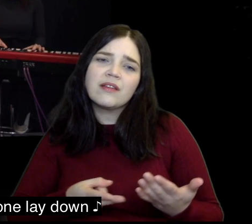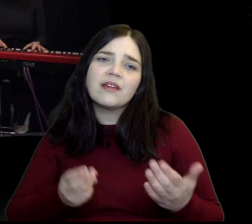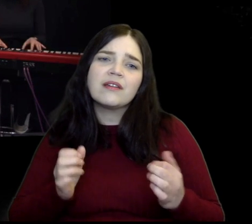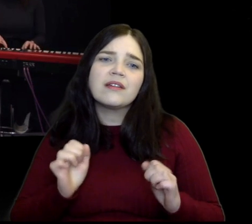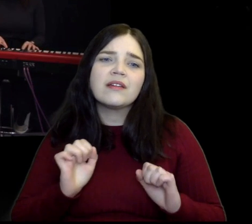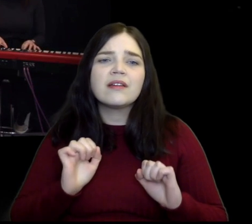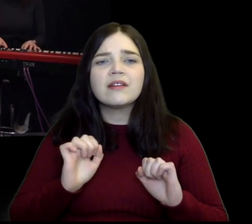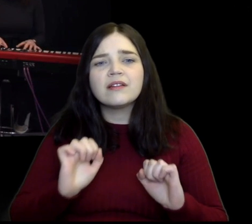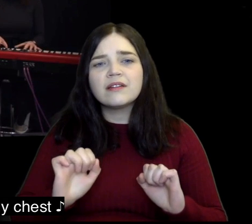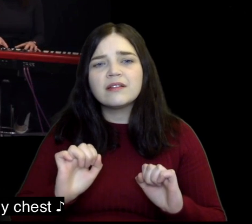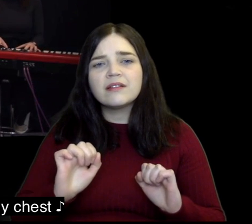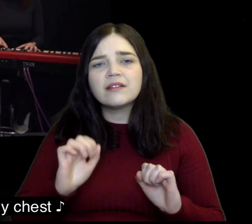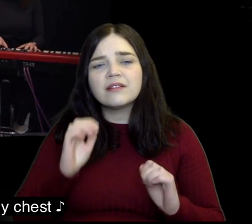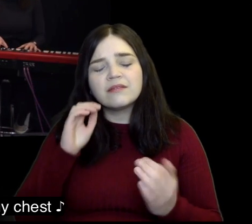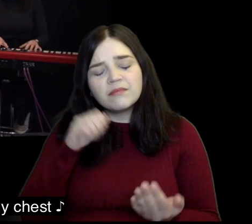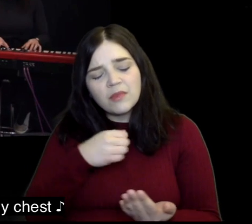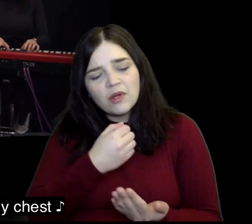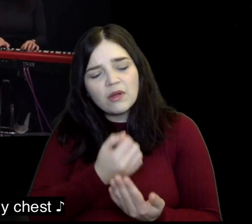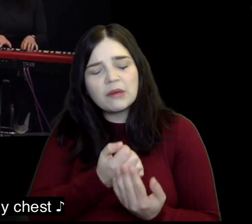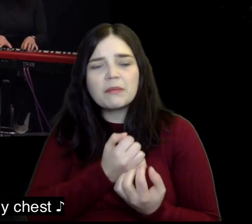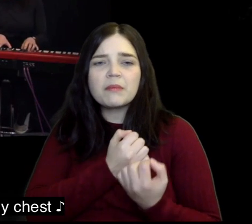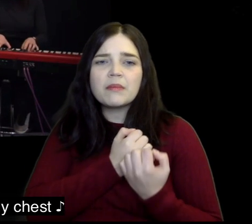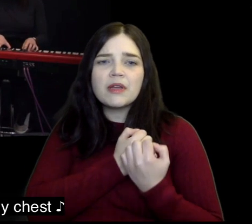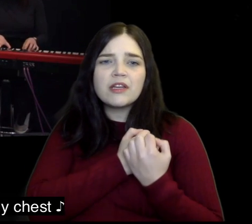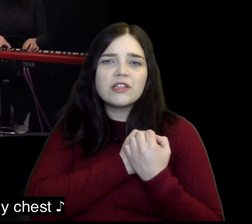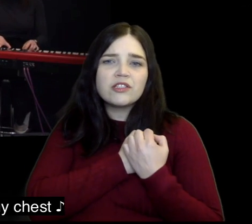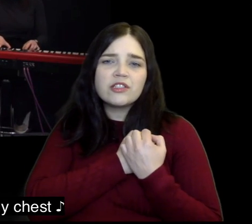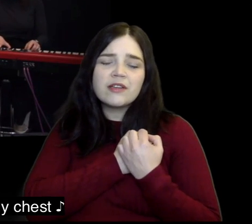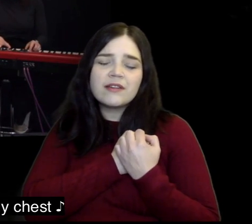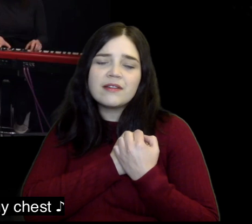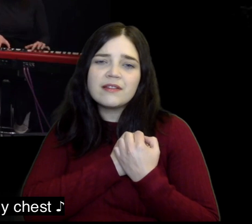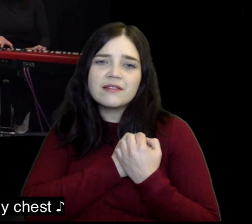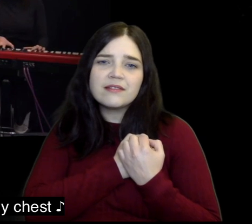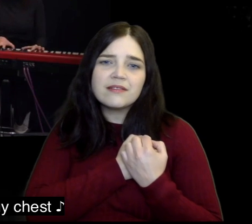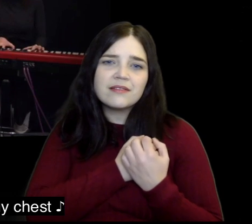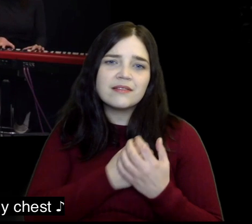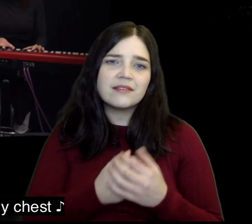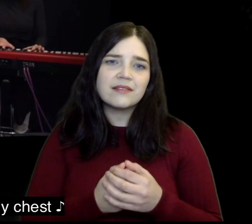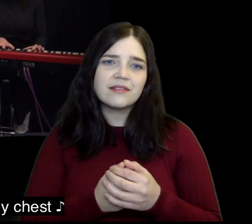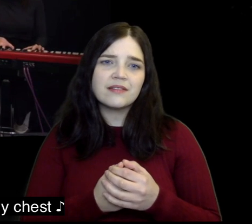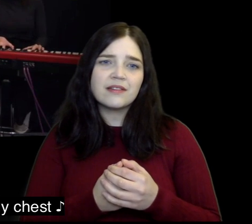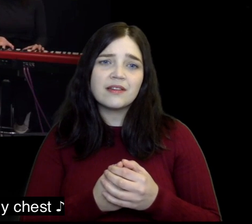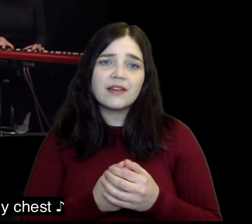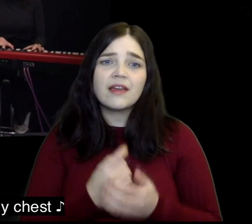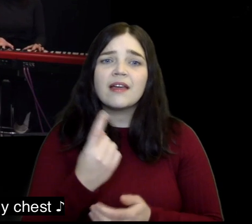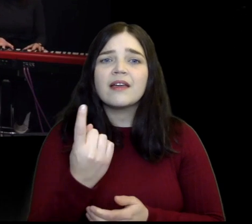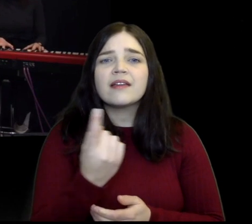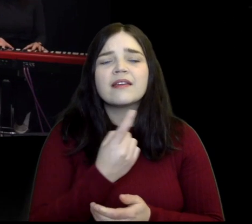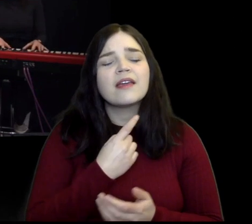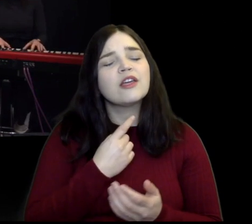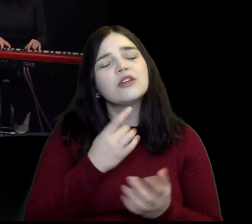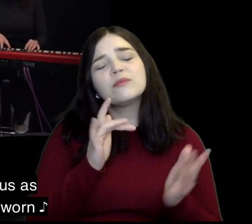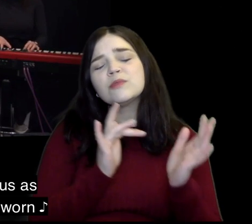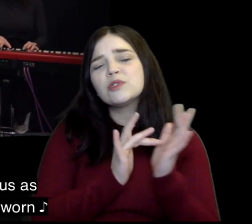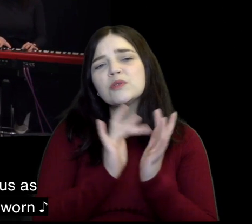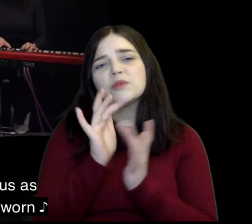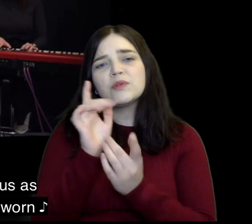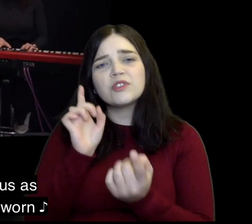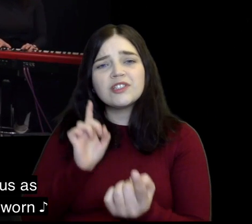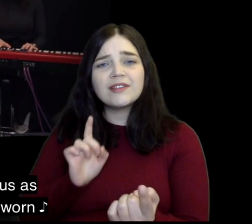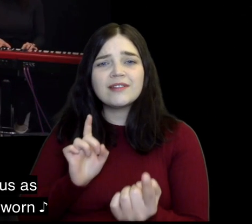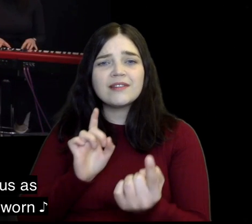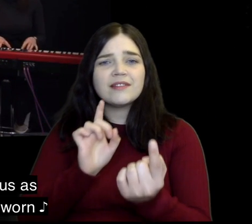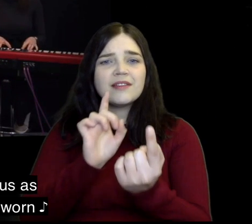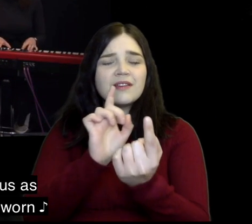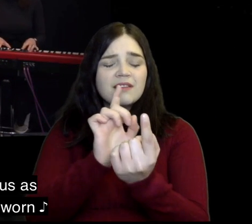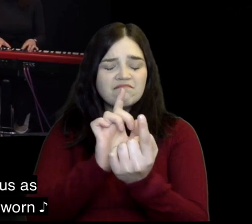weary one lay down thy head upon my chair